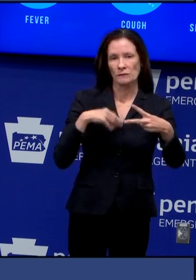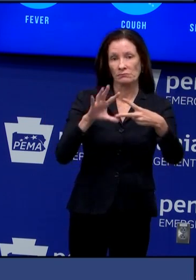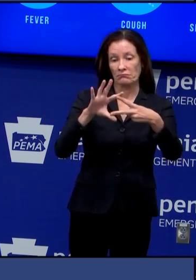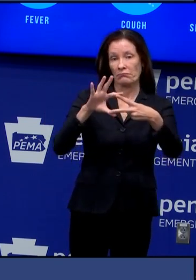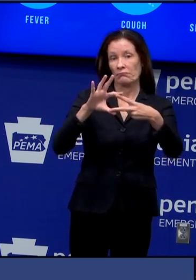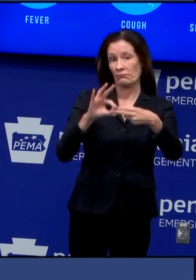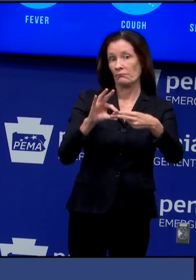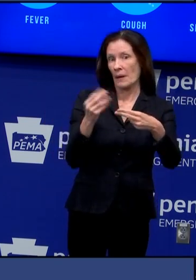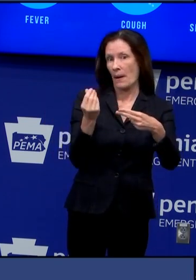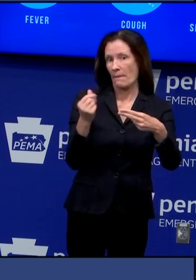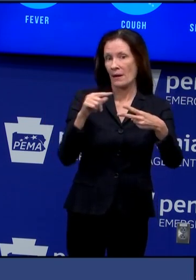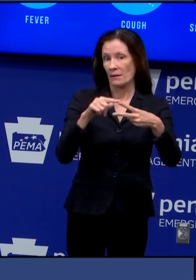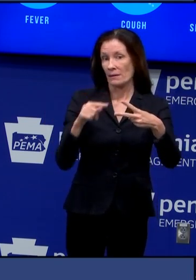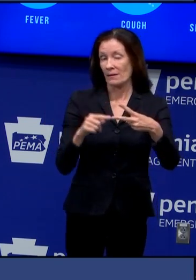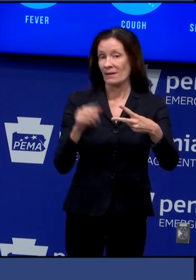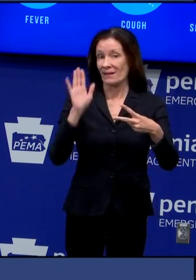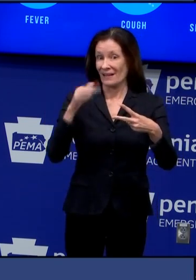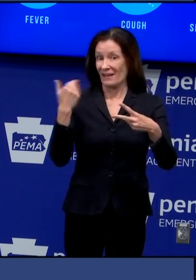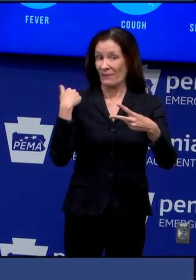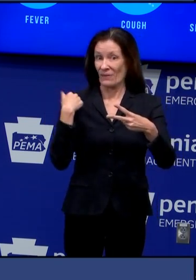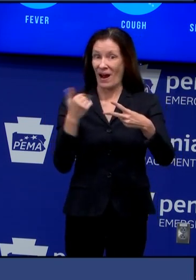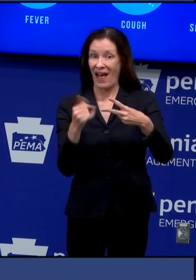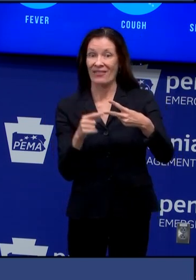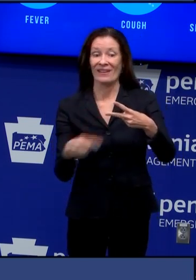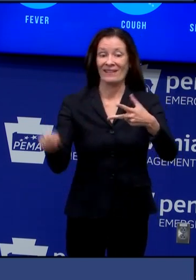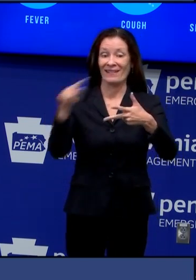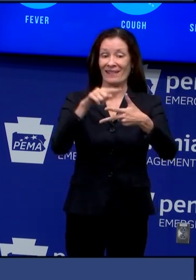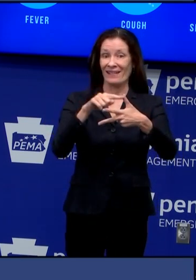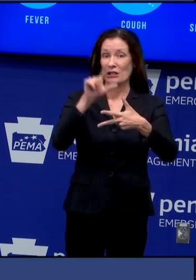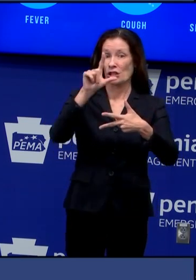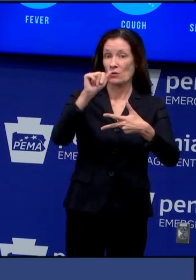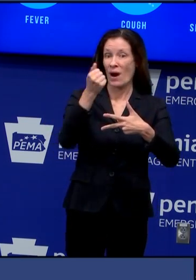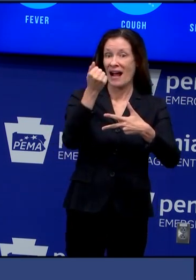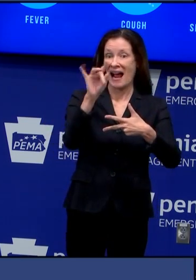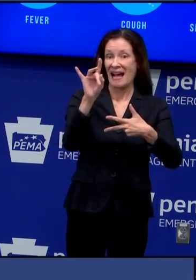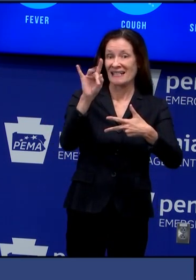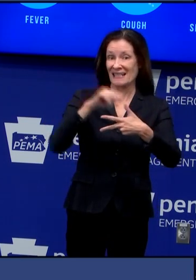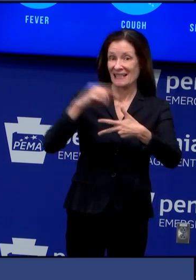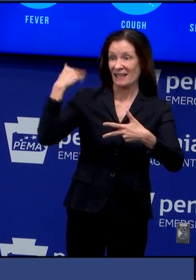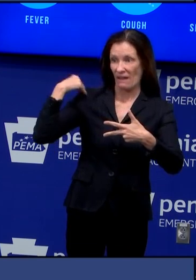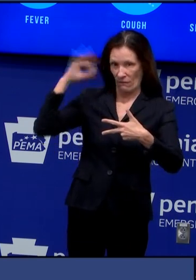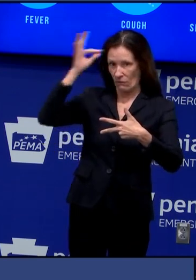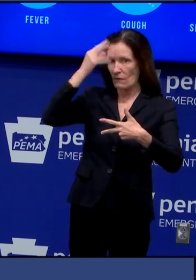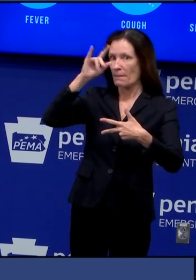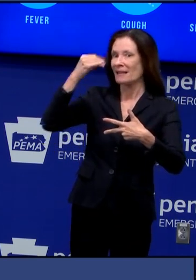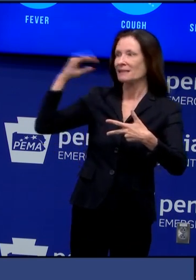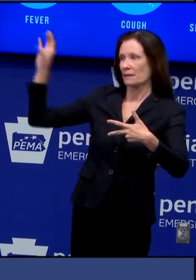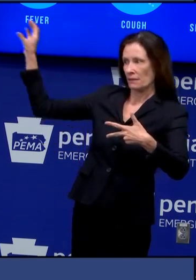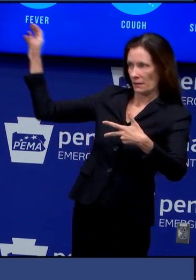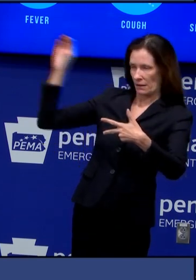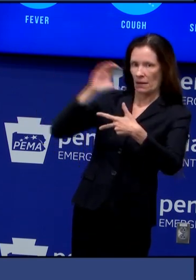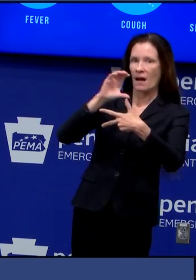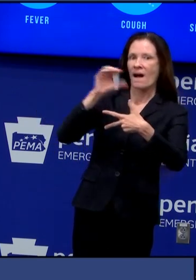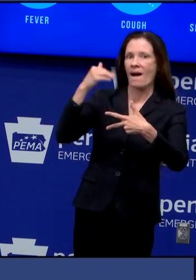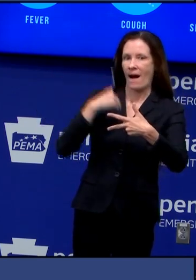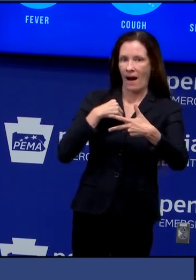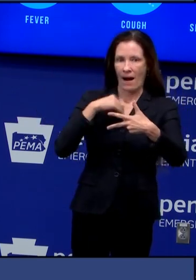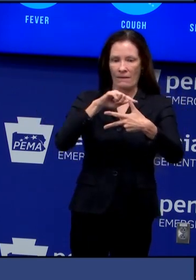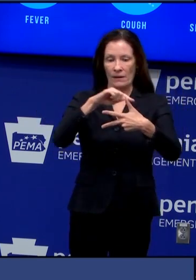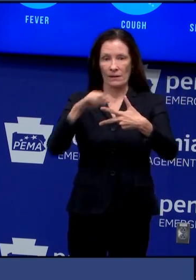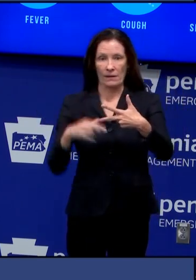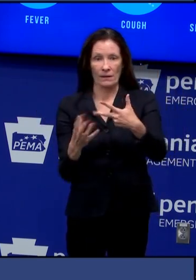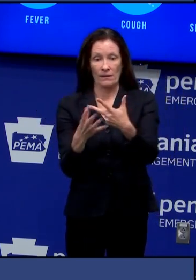way in addition to the 2018 dollars that we had received to the from the federal government that went to the counties to help them upgrade their voting